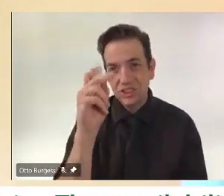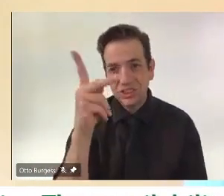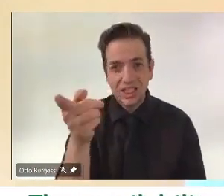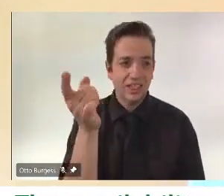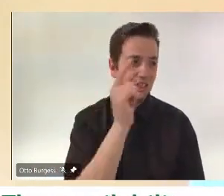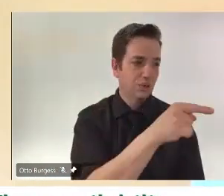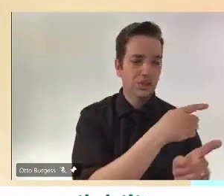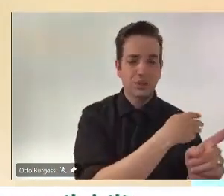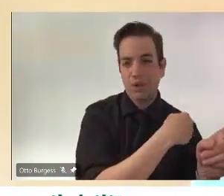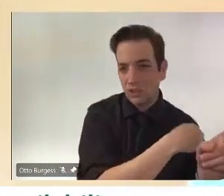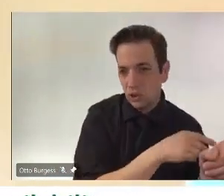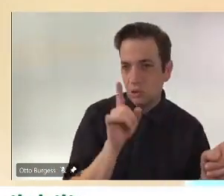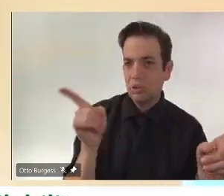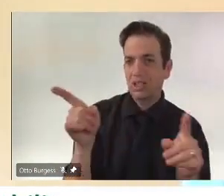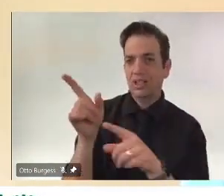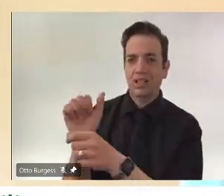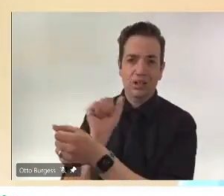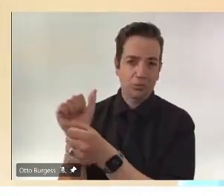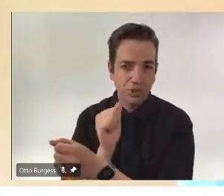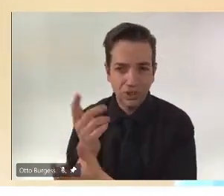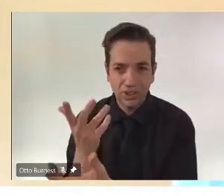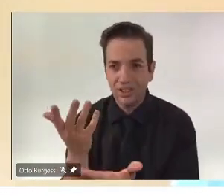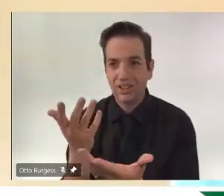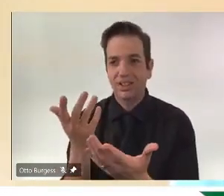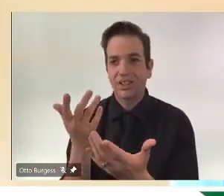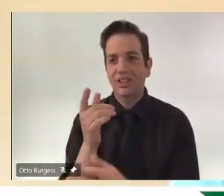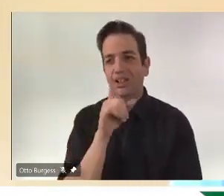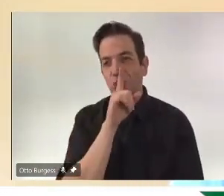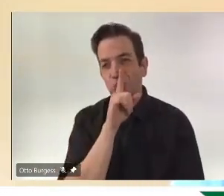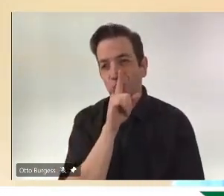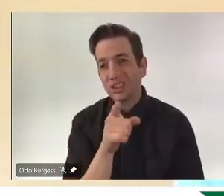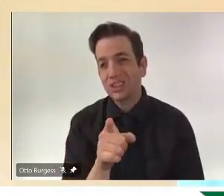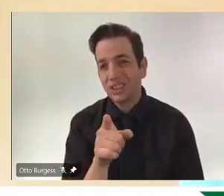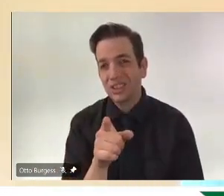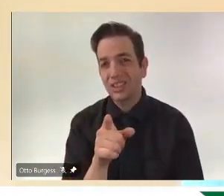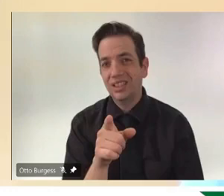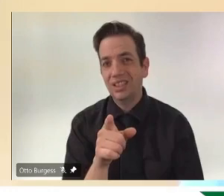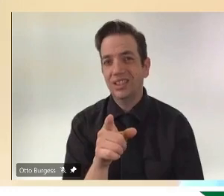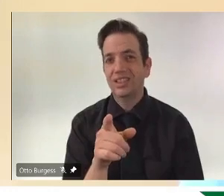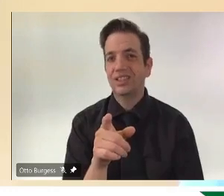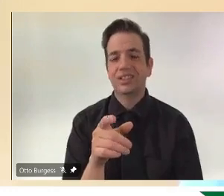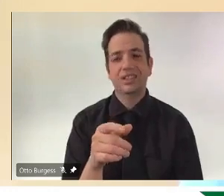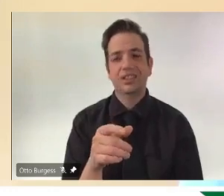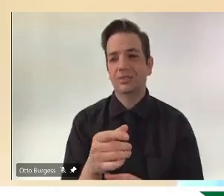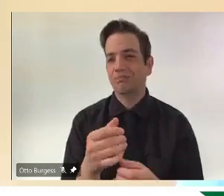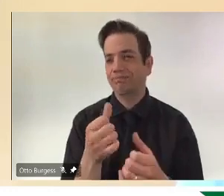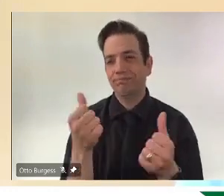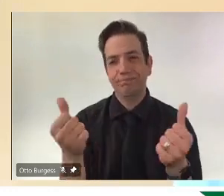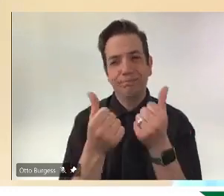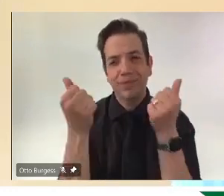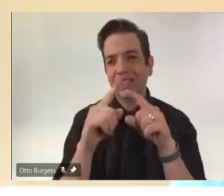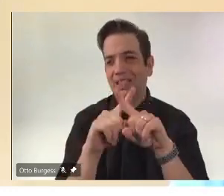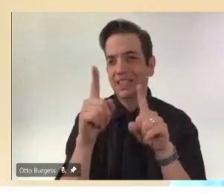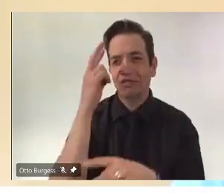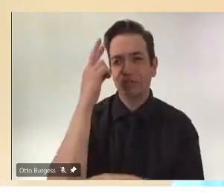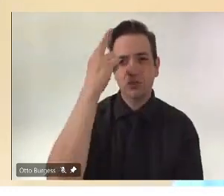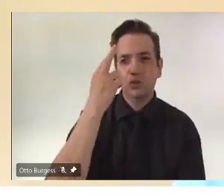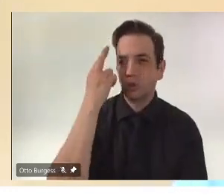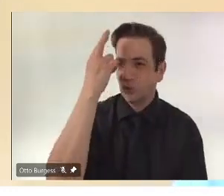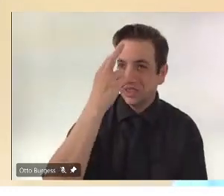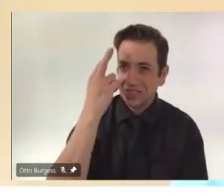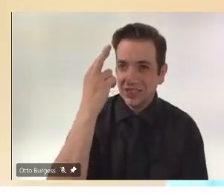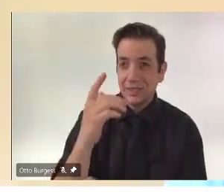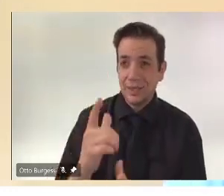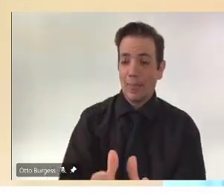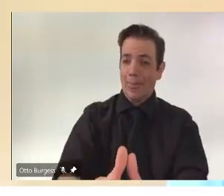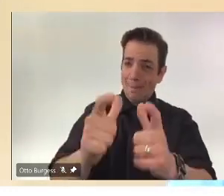you know, there can be a variety of factors. Sometimes it's in large urban centers that the momentum picks up,